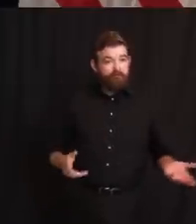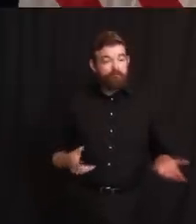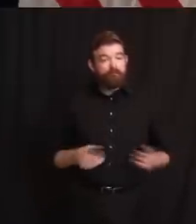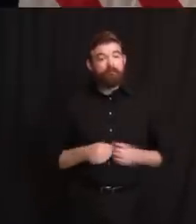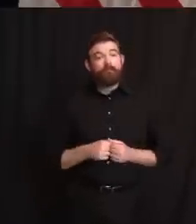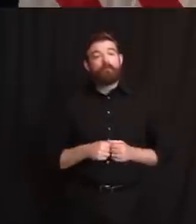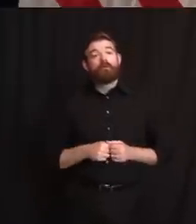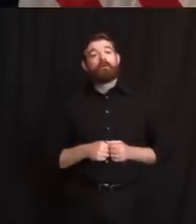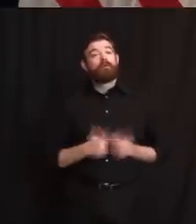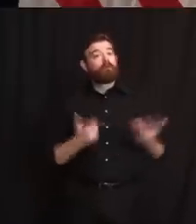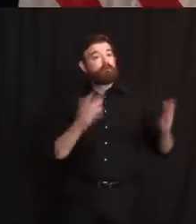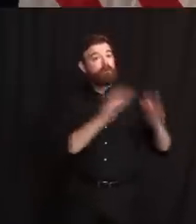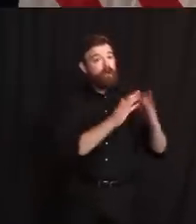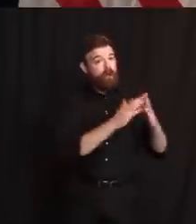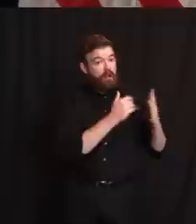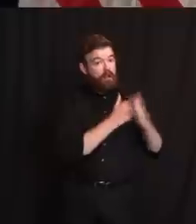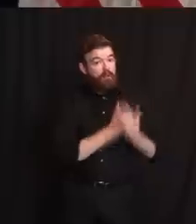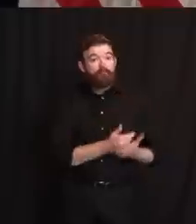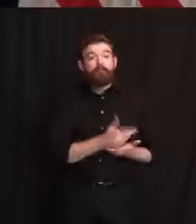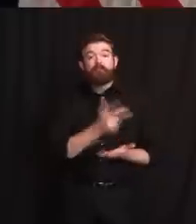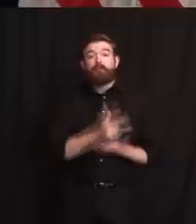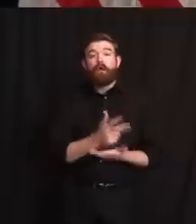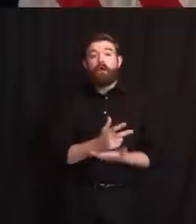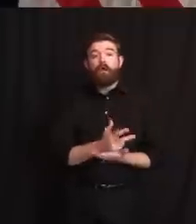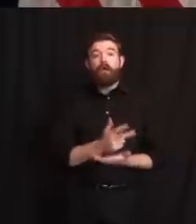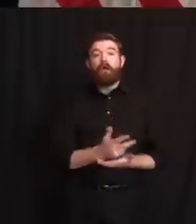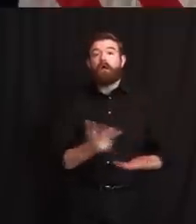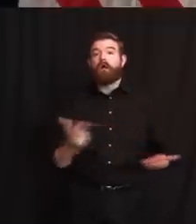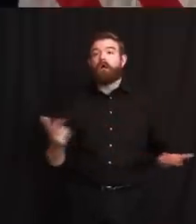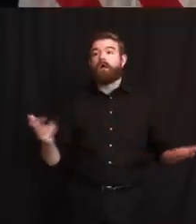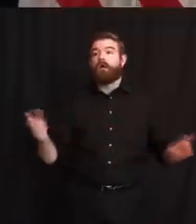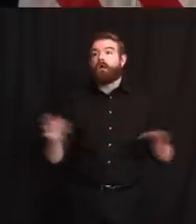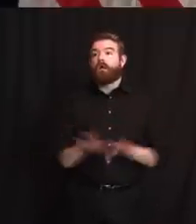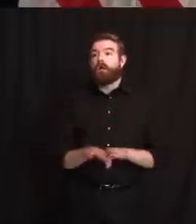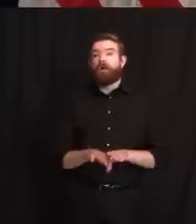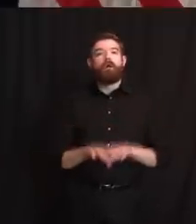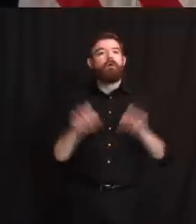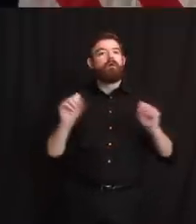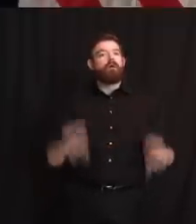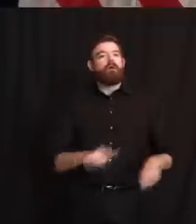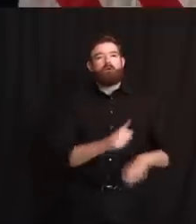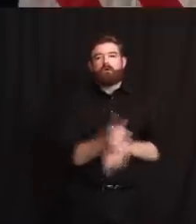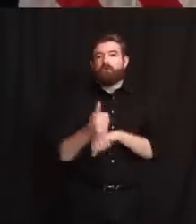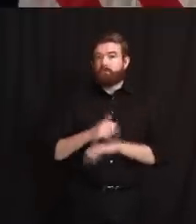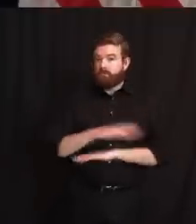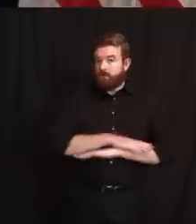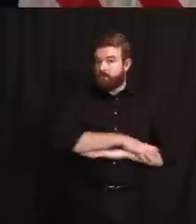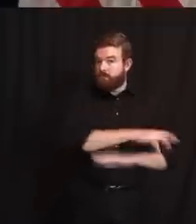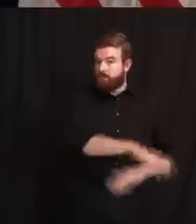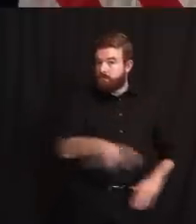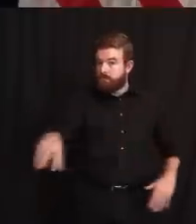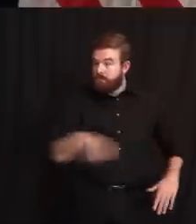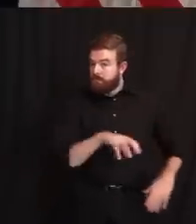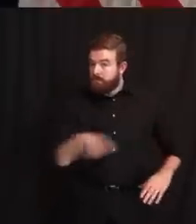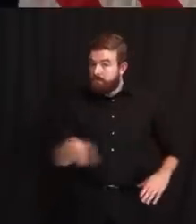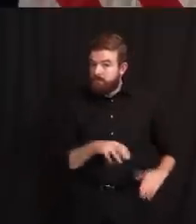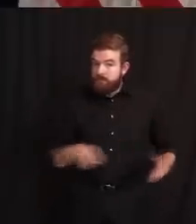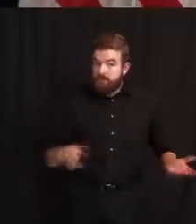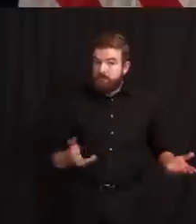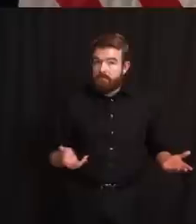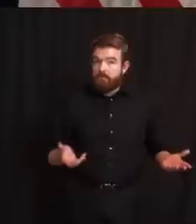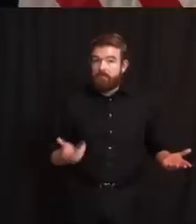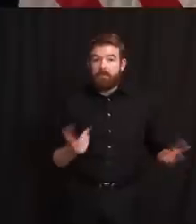loosening closing parking lots or downtown to the cars so that they can accommodate outdoor dining or loosening parking